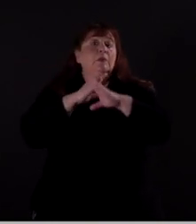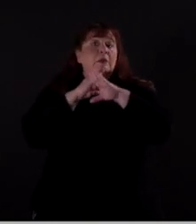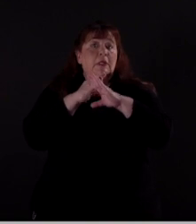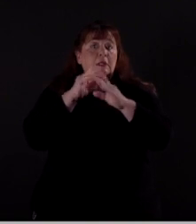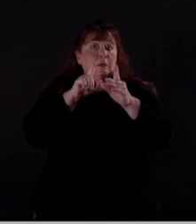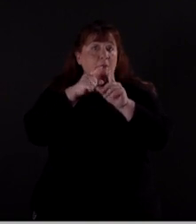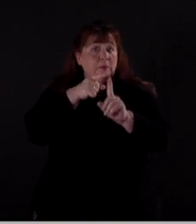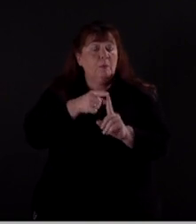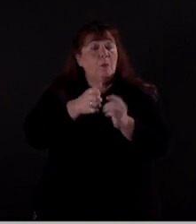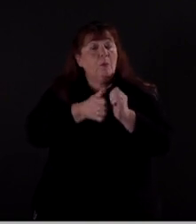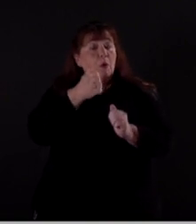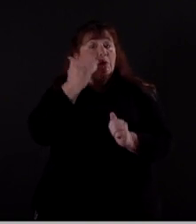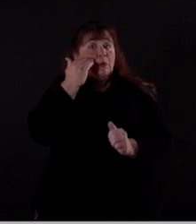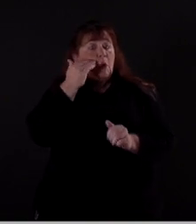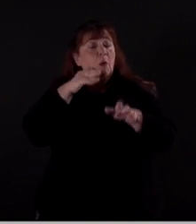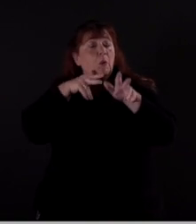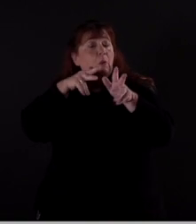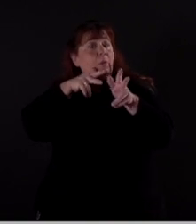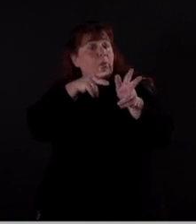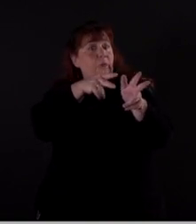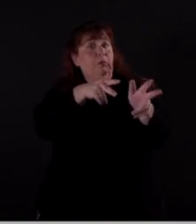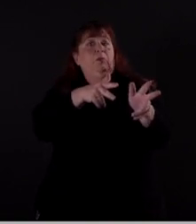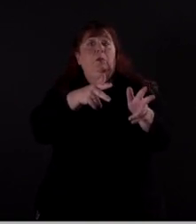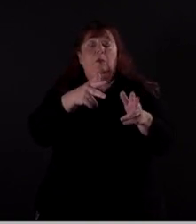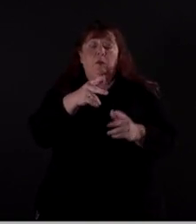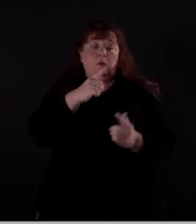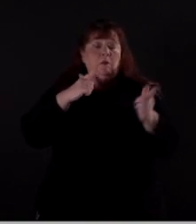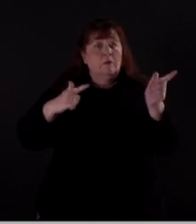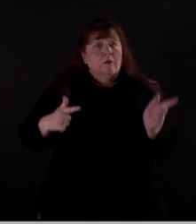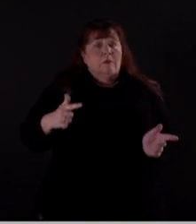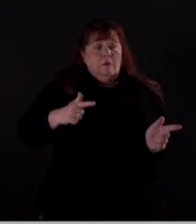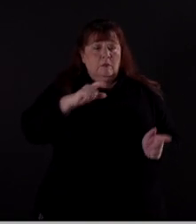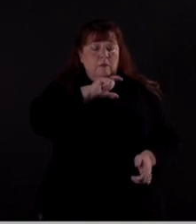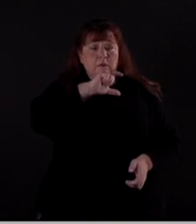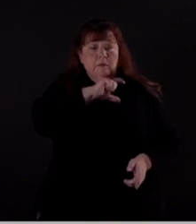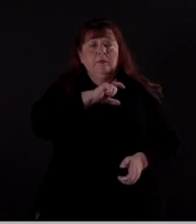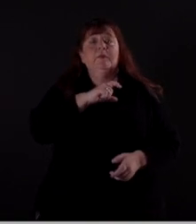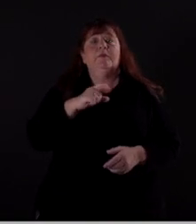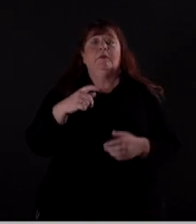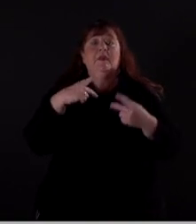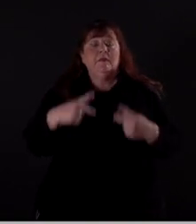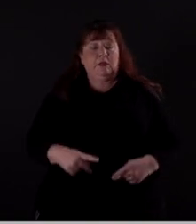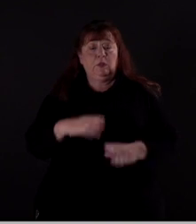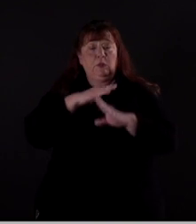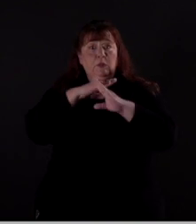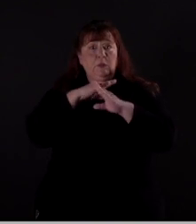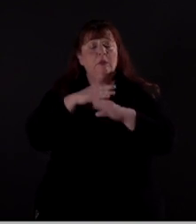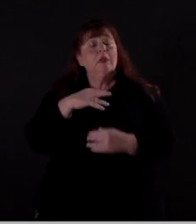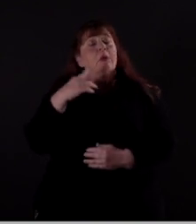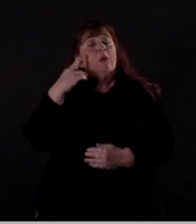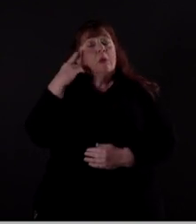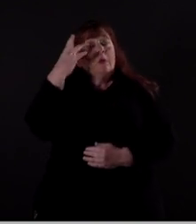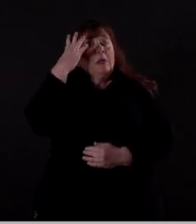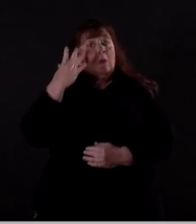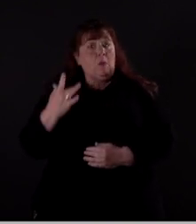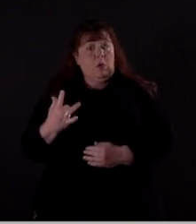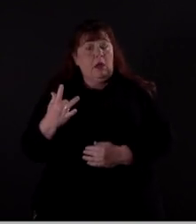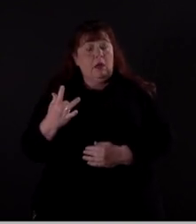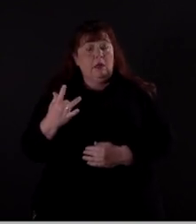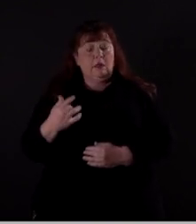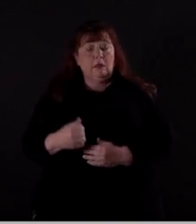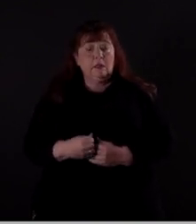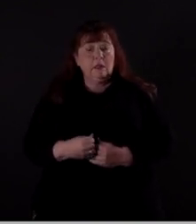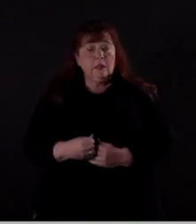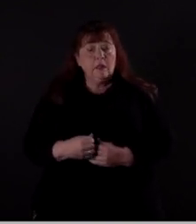what people are familiar with, the motorcades, the uniformed division officers, physical protection. The reason that we are now even